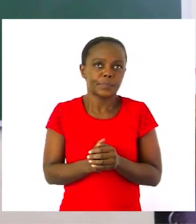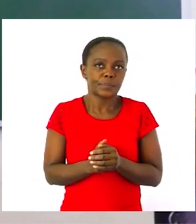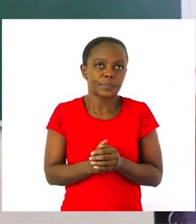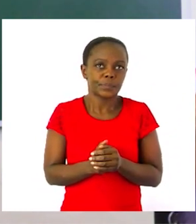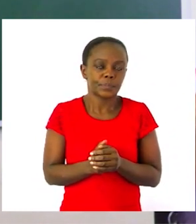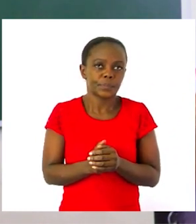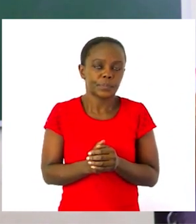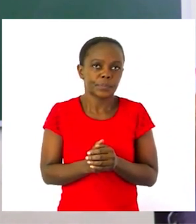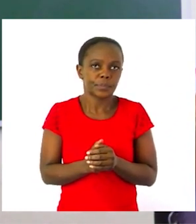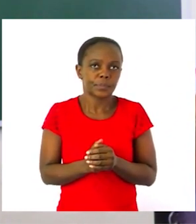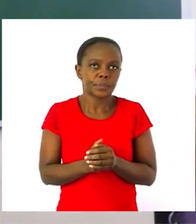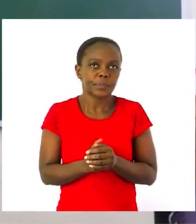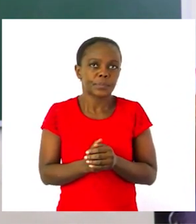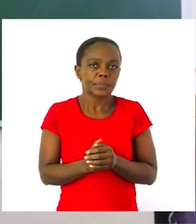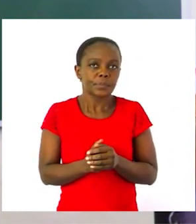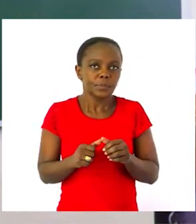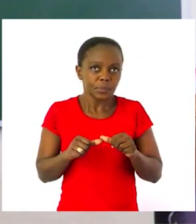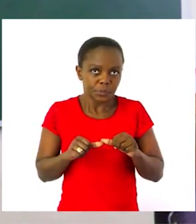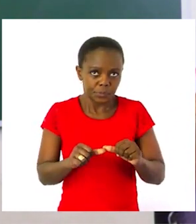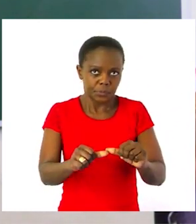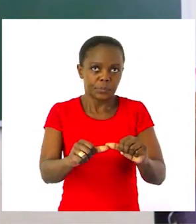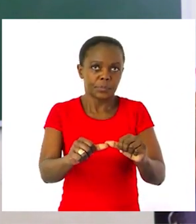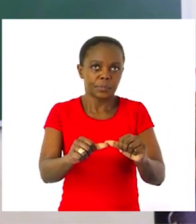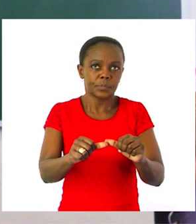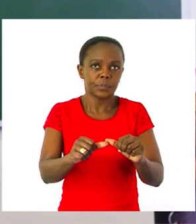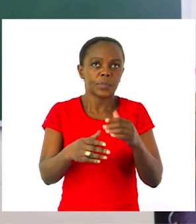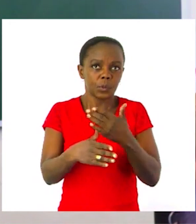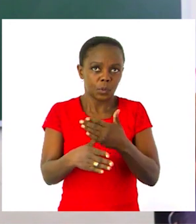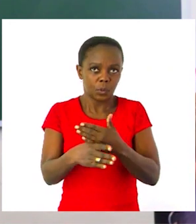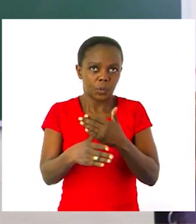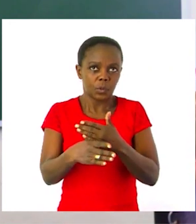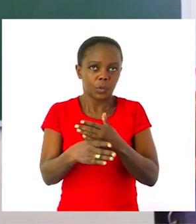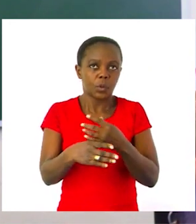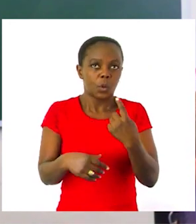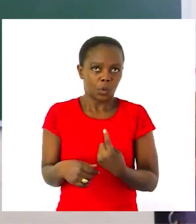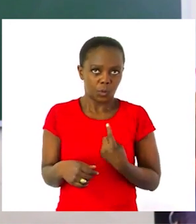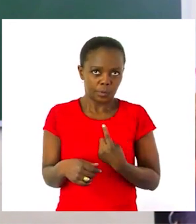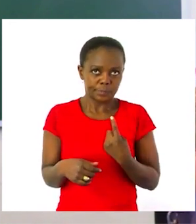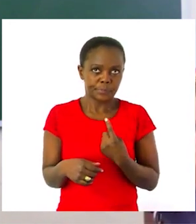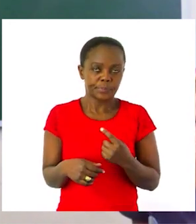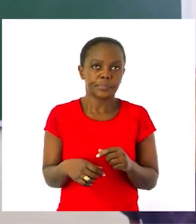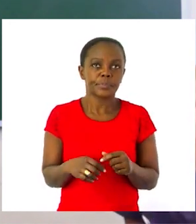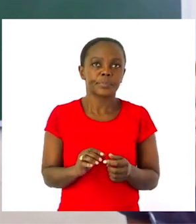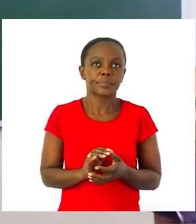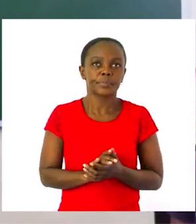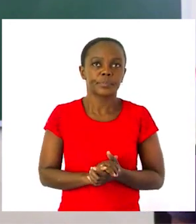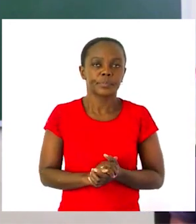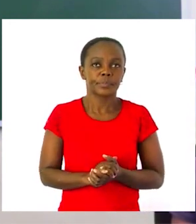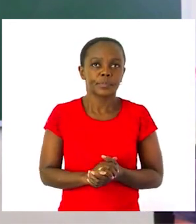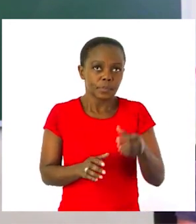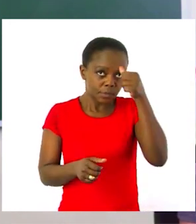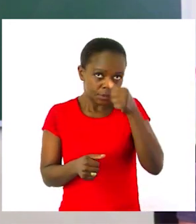The rest of the work up to number seven, you're going to do it by yourself. And remember